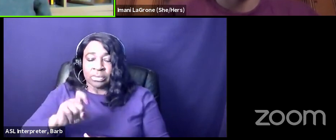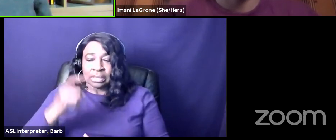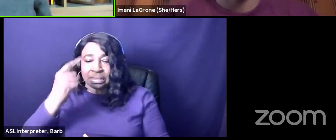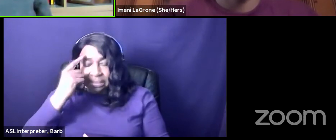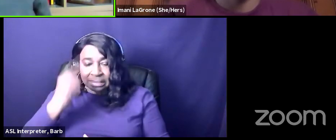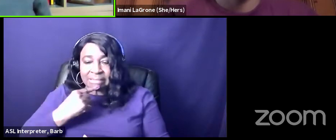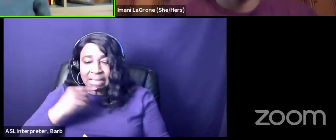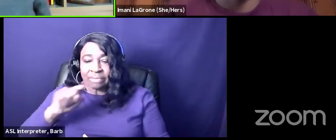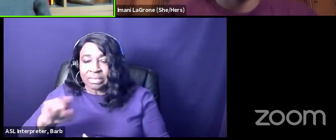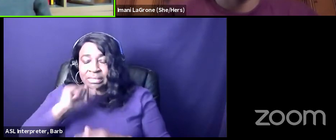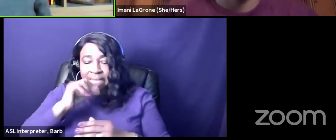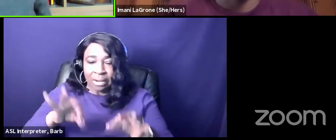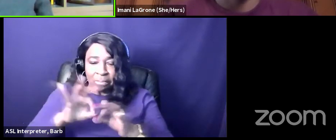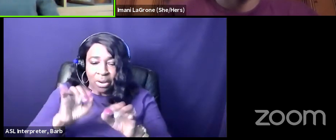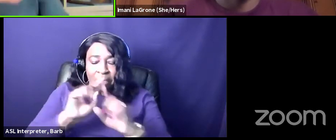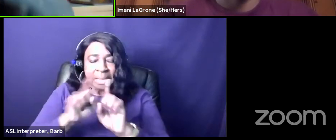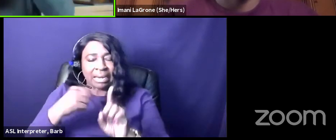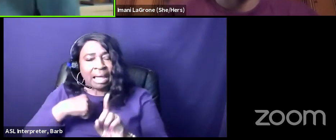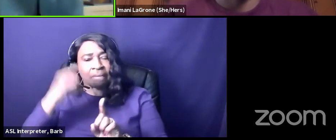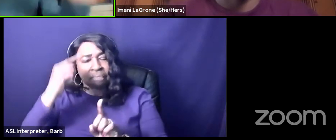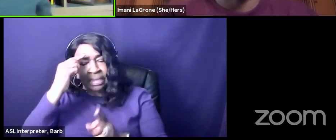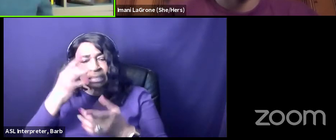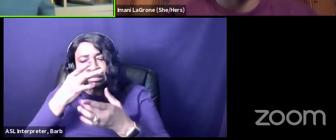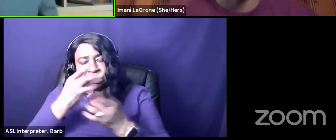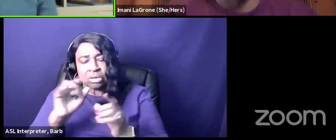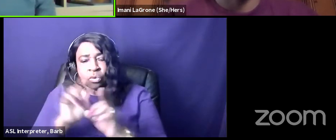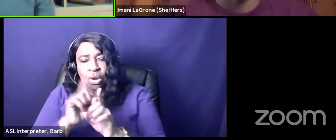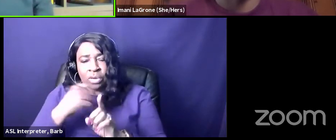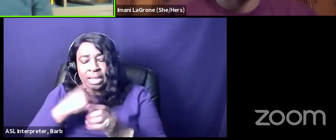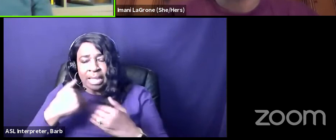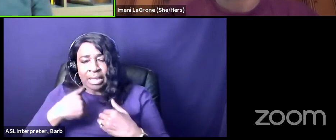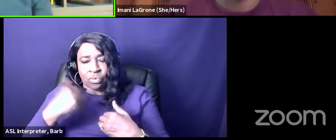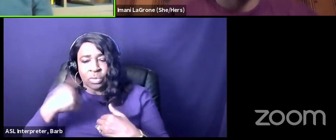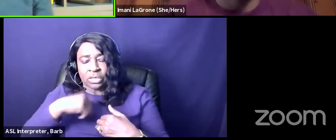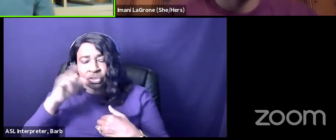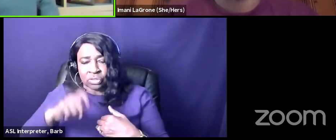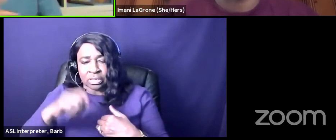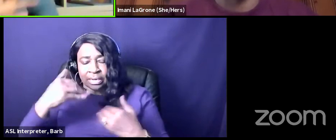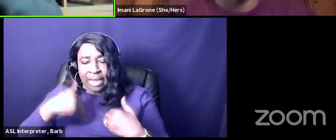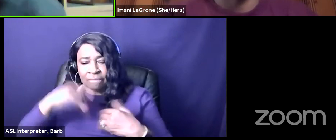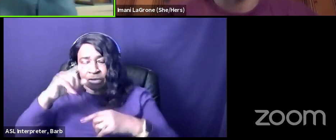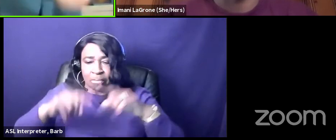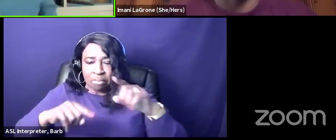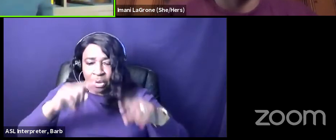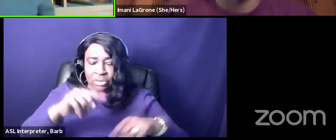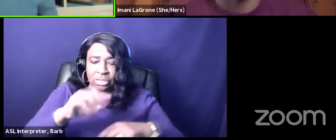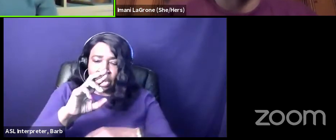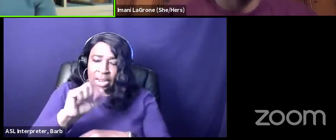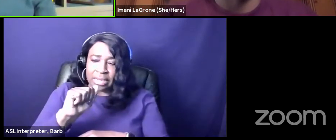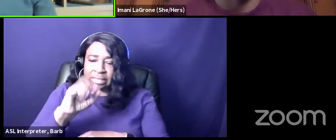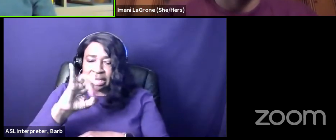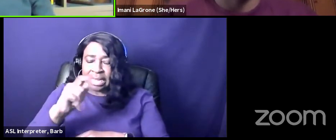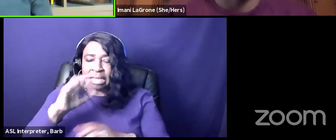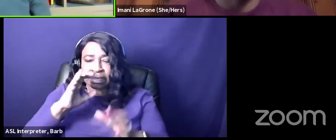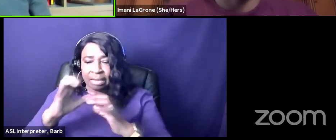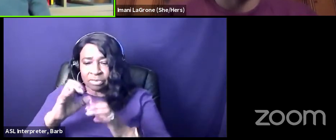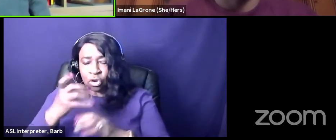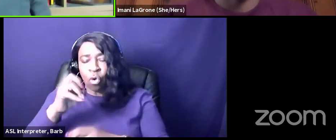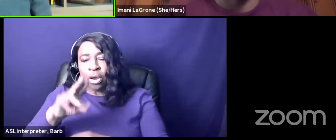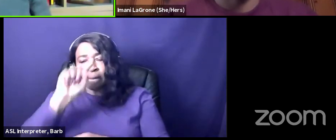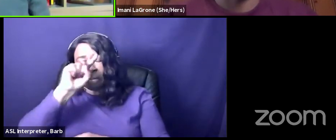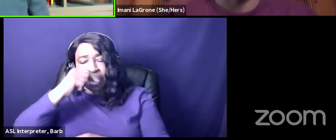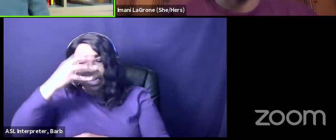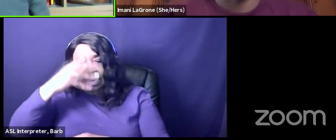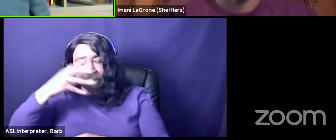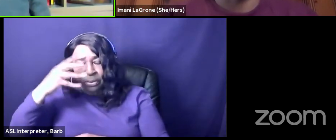all but i do think it's interesting that we're having a multi-racial conversation when we talk about the two of them we're having a black immigrant conversation when we talk about the two of